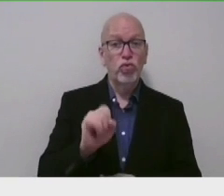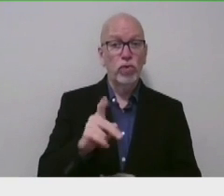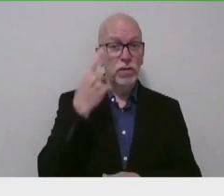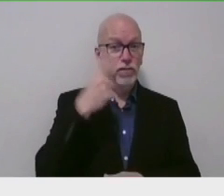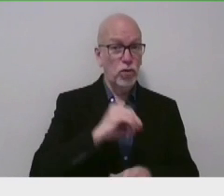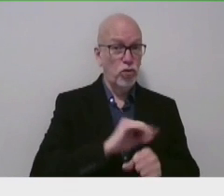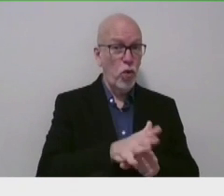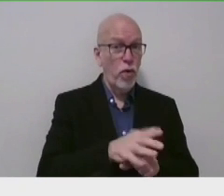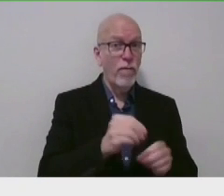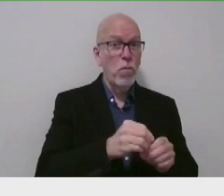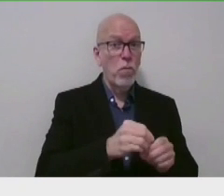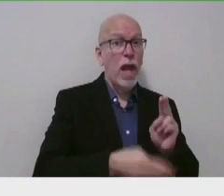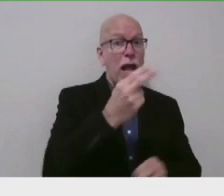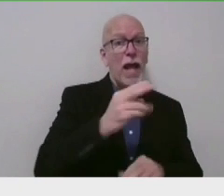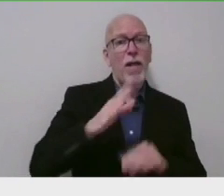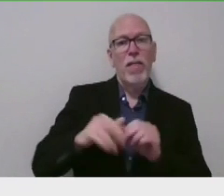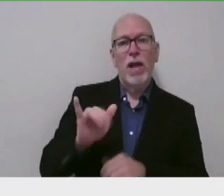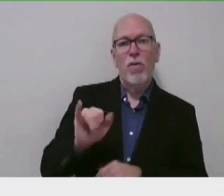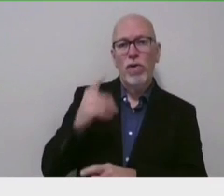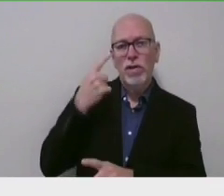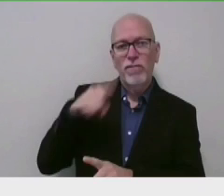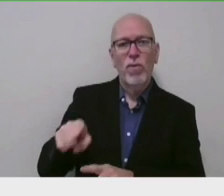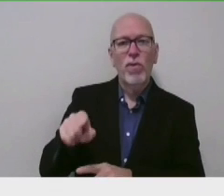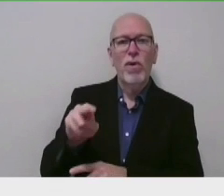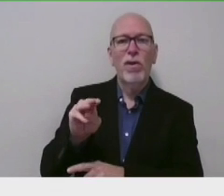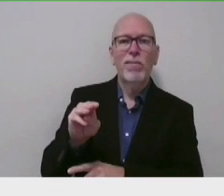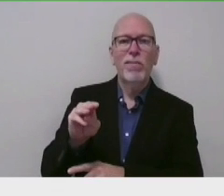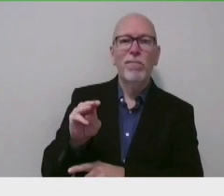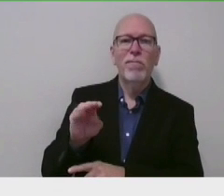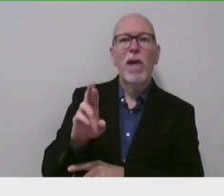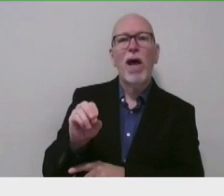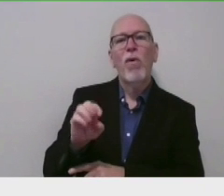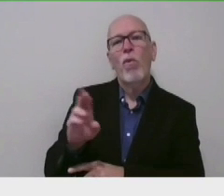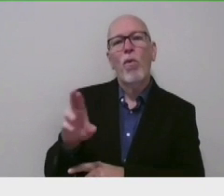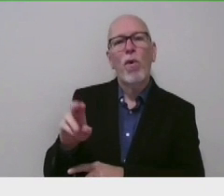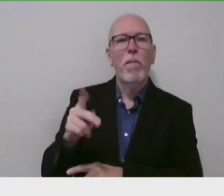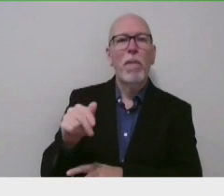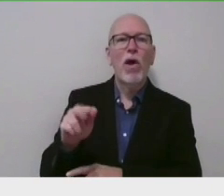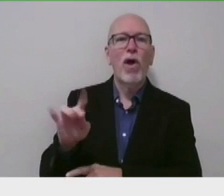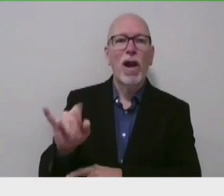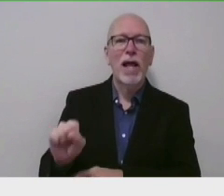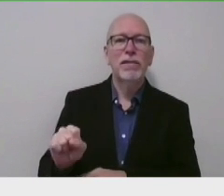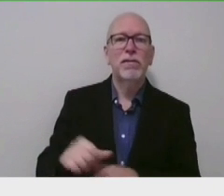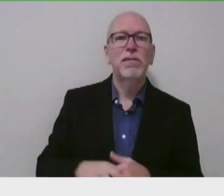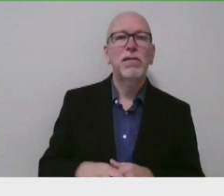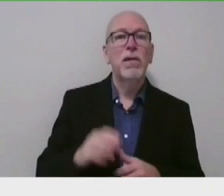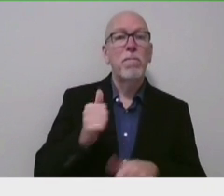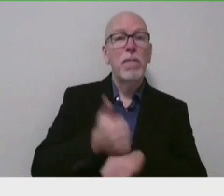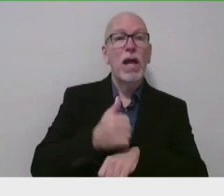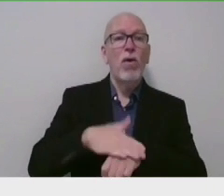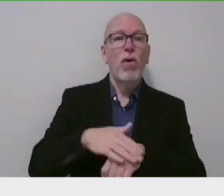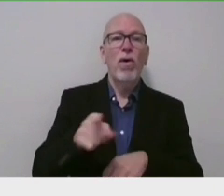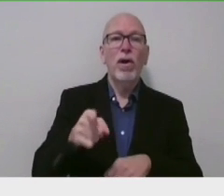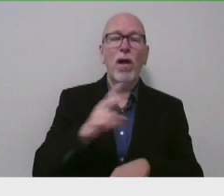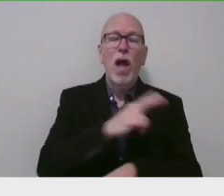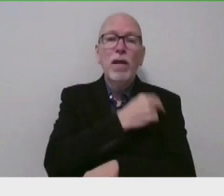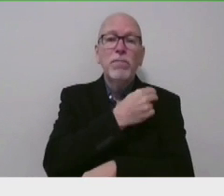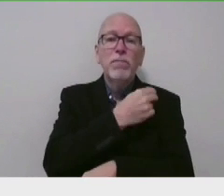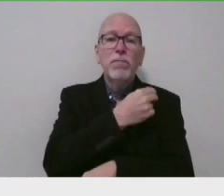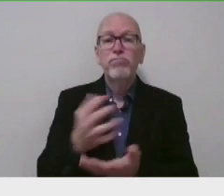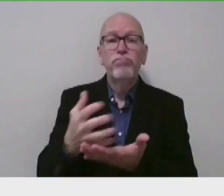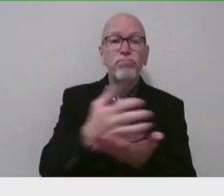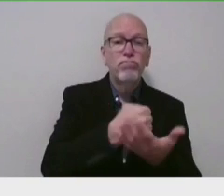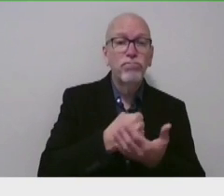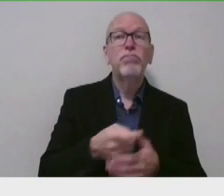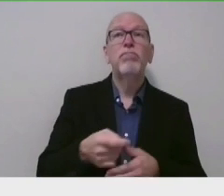higher than the risks of myocarditis or pericarditis. Based on hospitalization data collected over four months, we can predict that